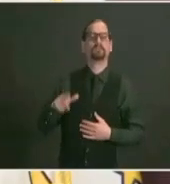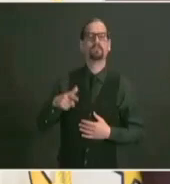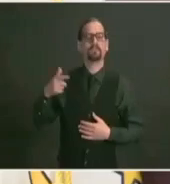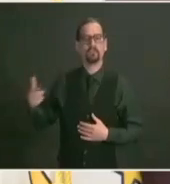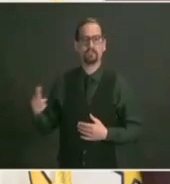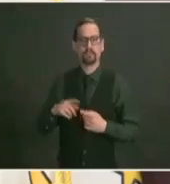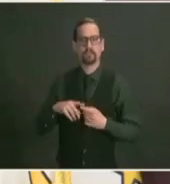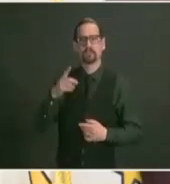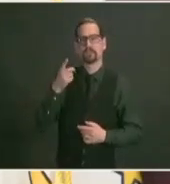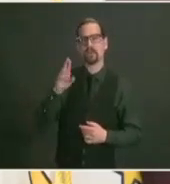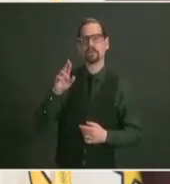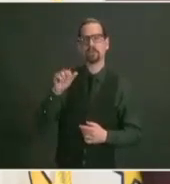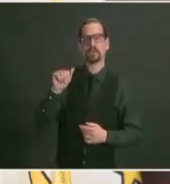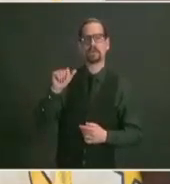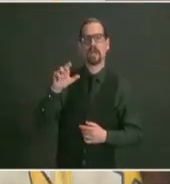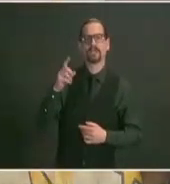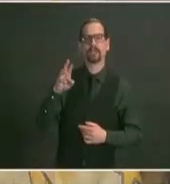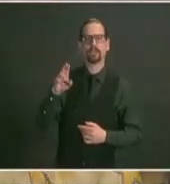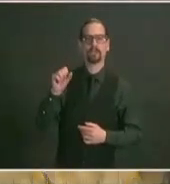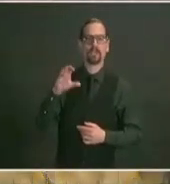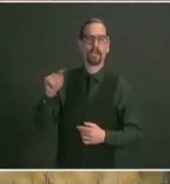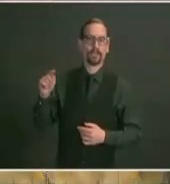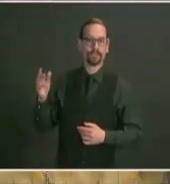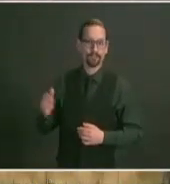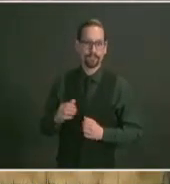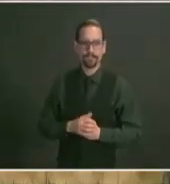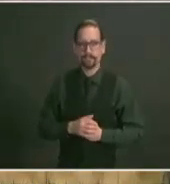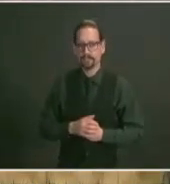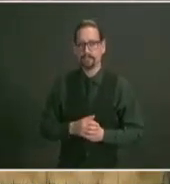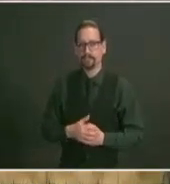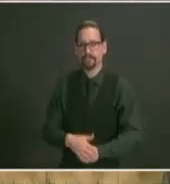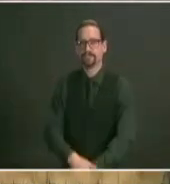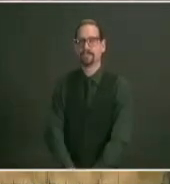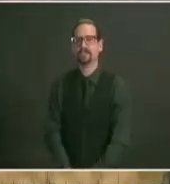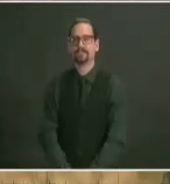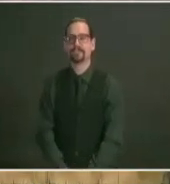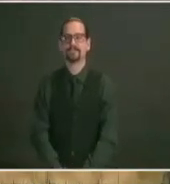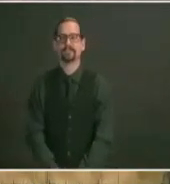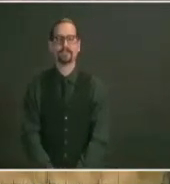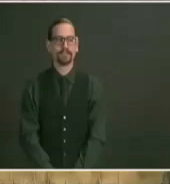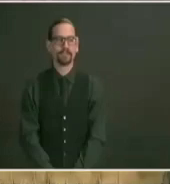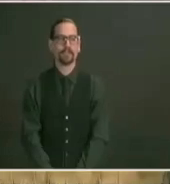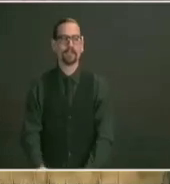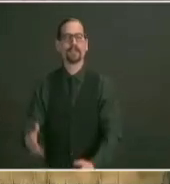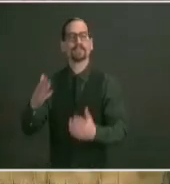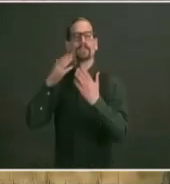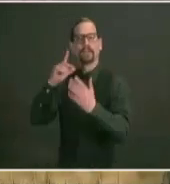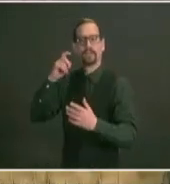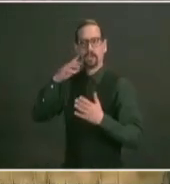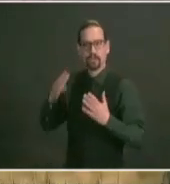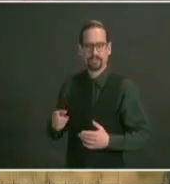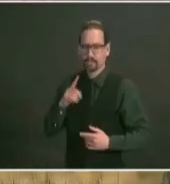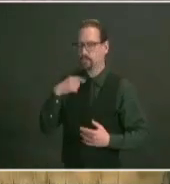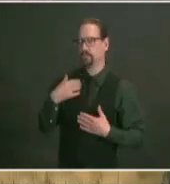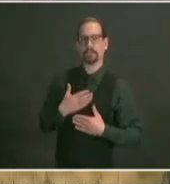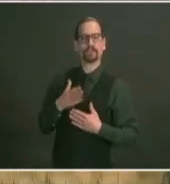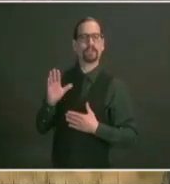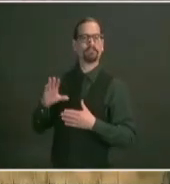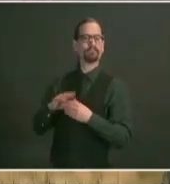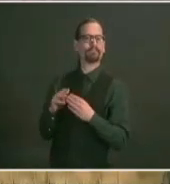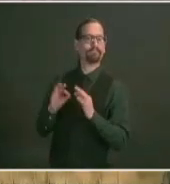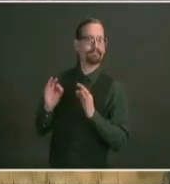are important on the health health front thank you thank you governor appreciate that good afternoon